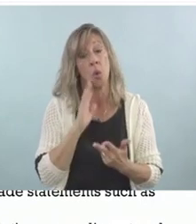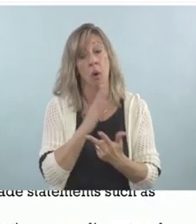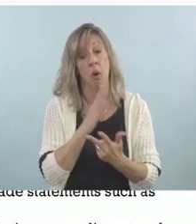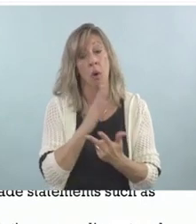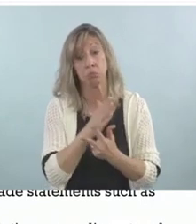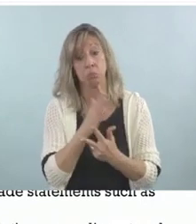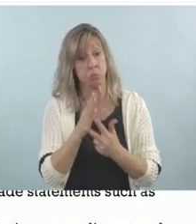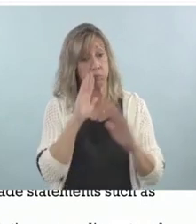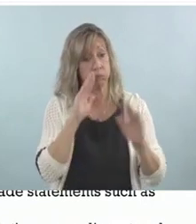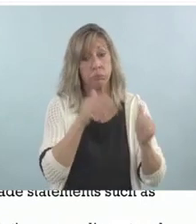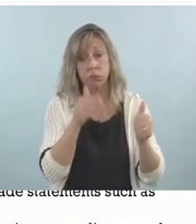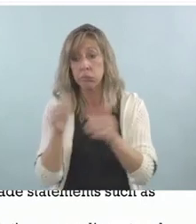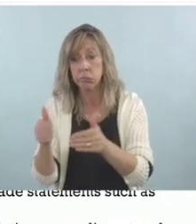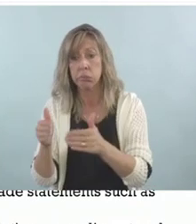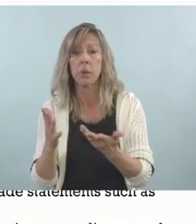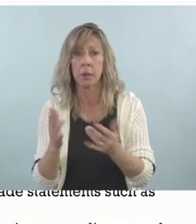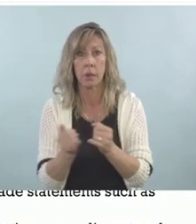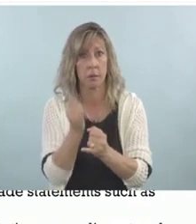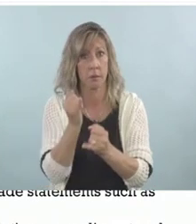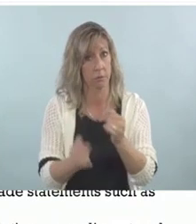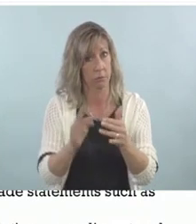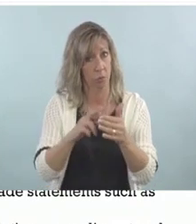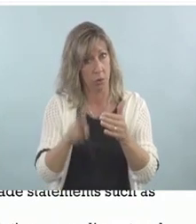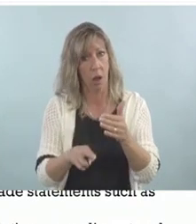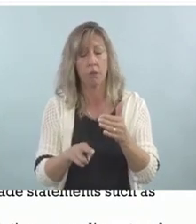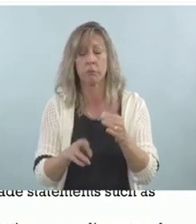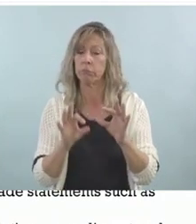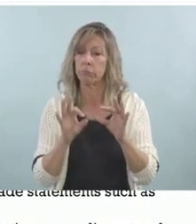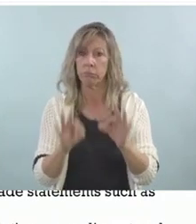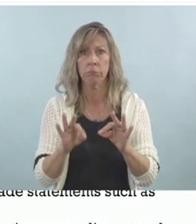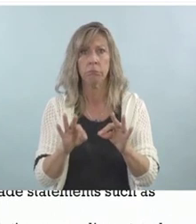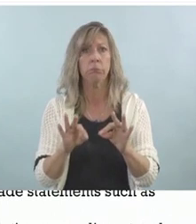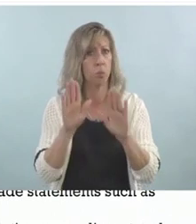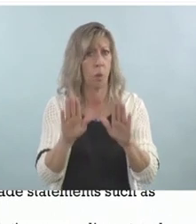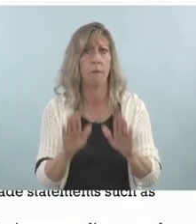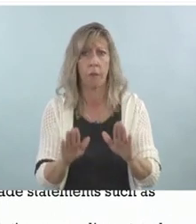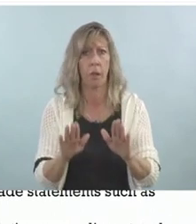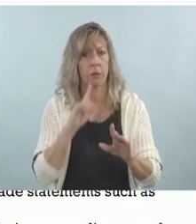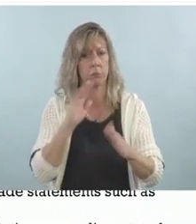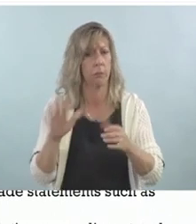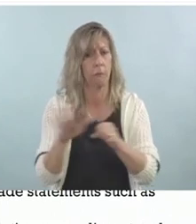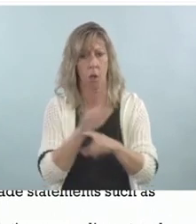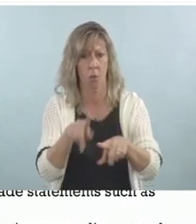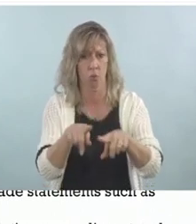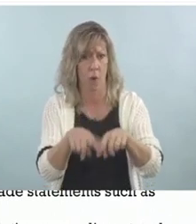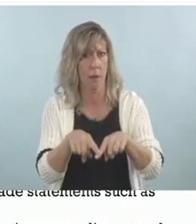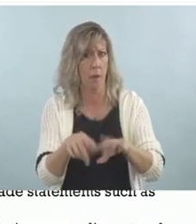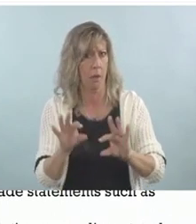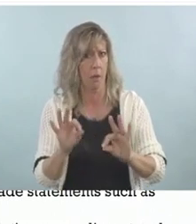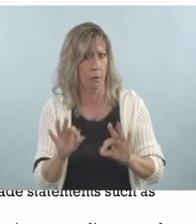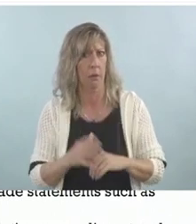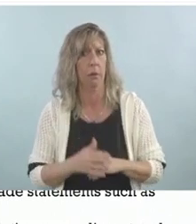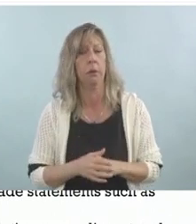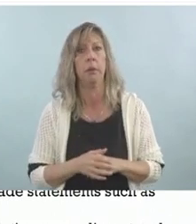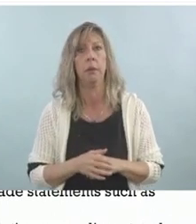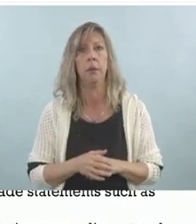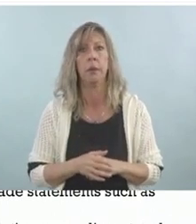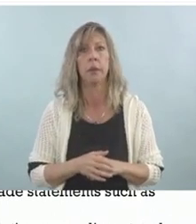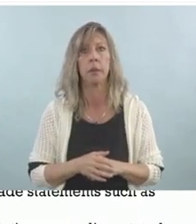was excellent. So once we had the videos ready to go, we put them up onto